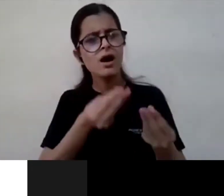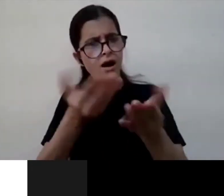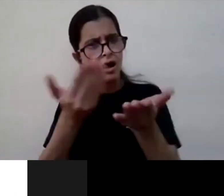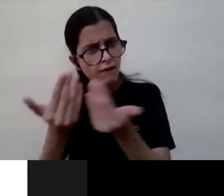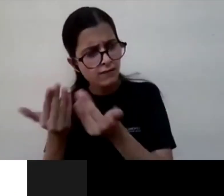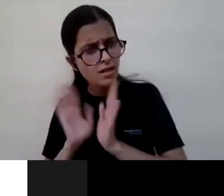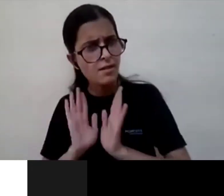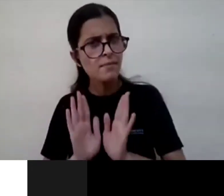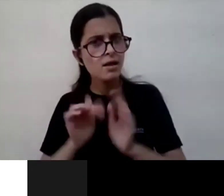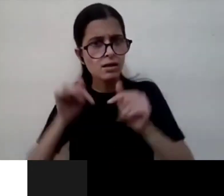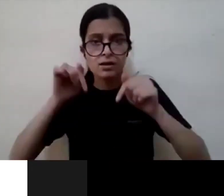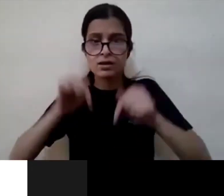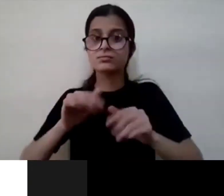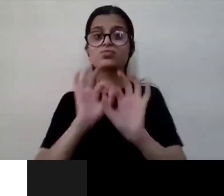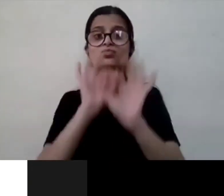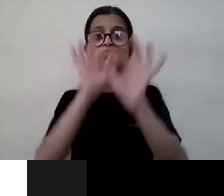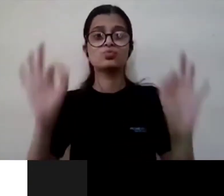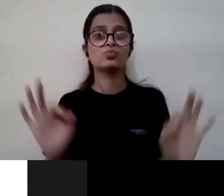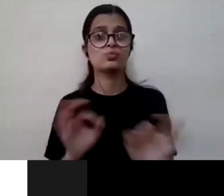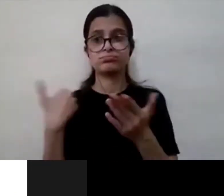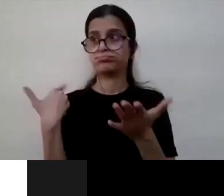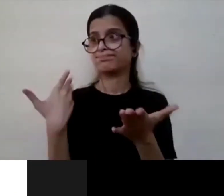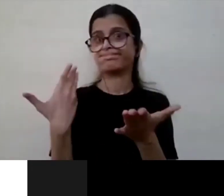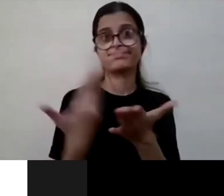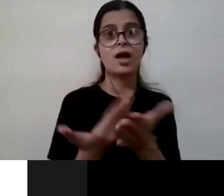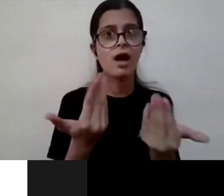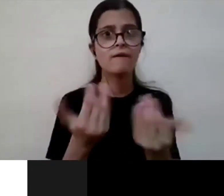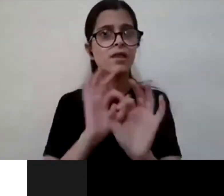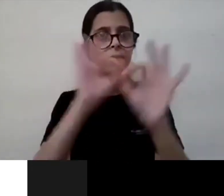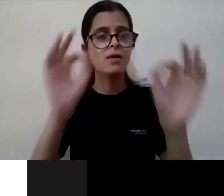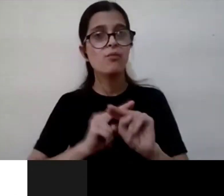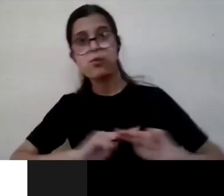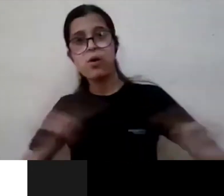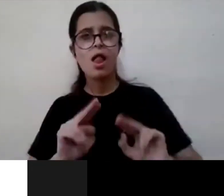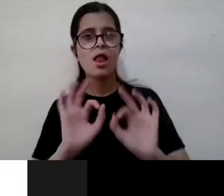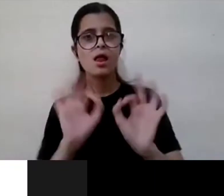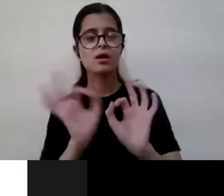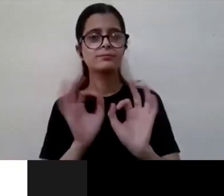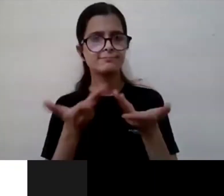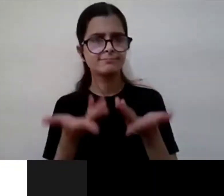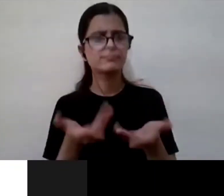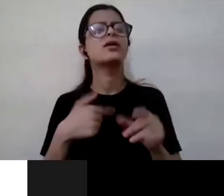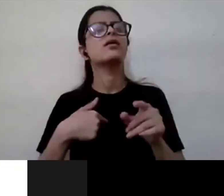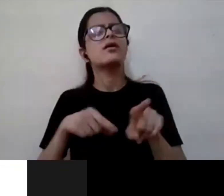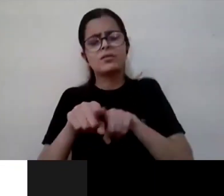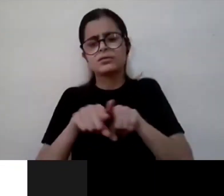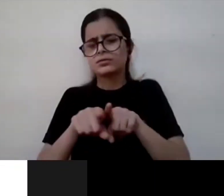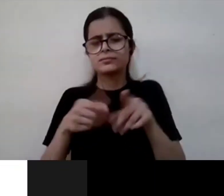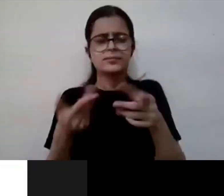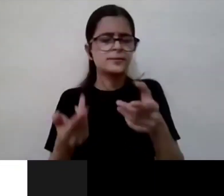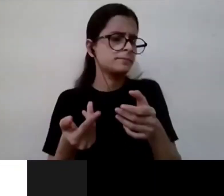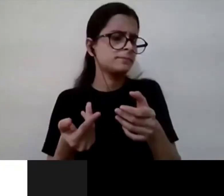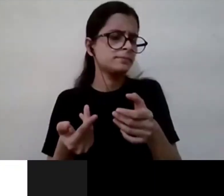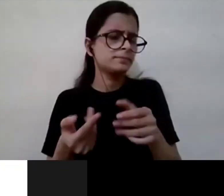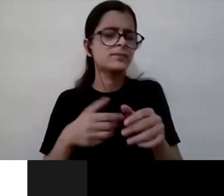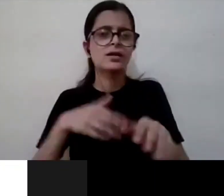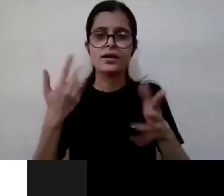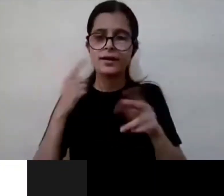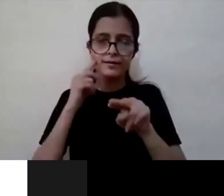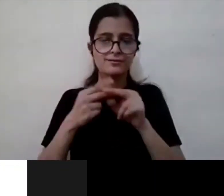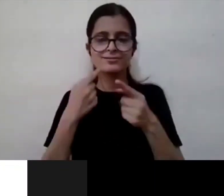uh i mean so far but um you have spoken us about the uh inclusive